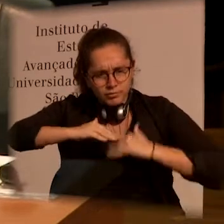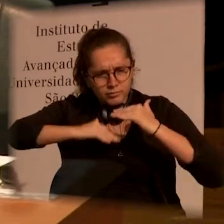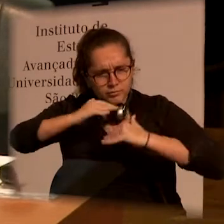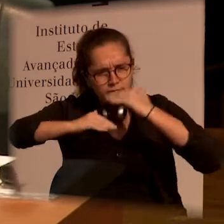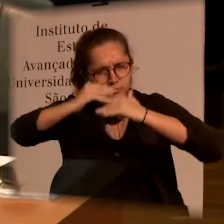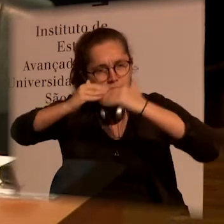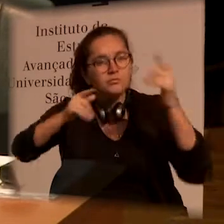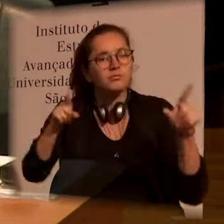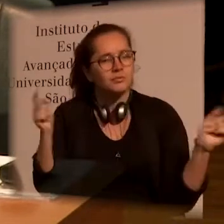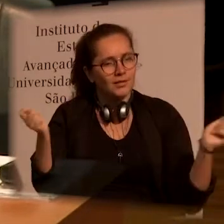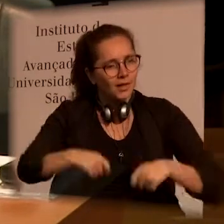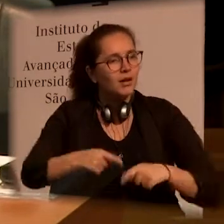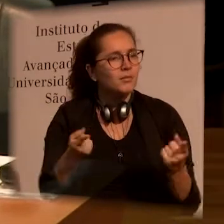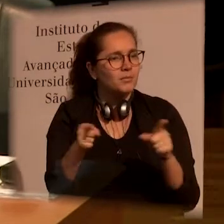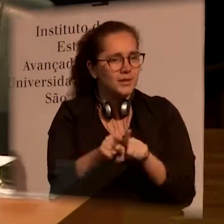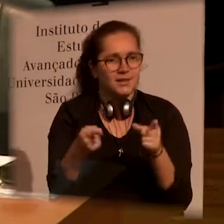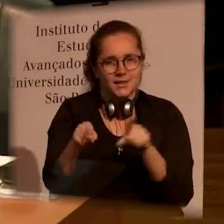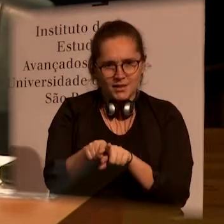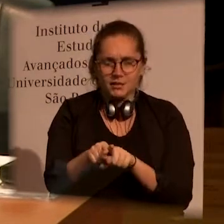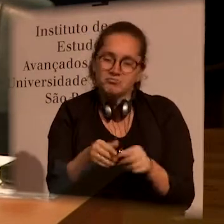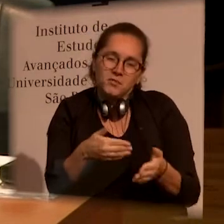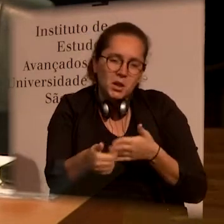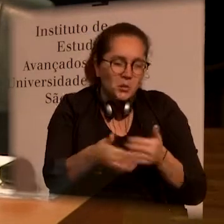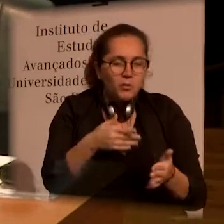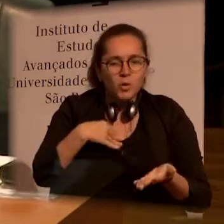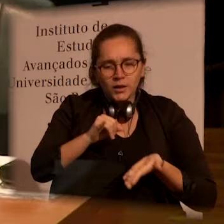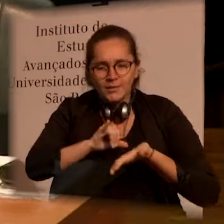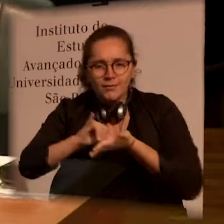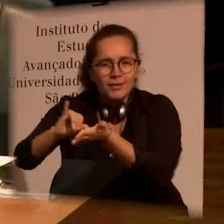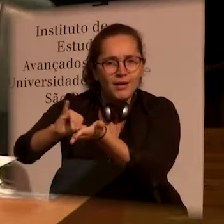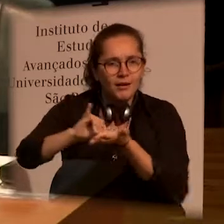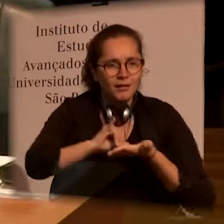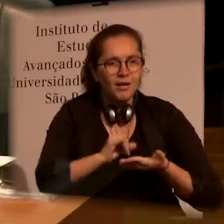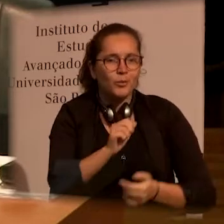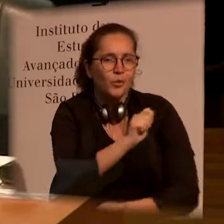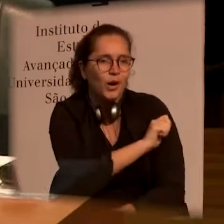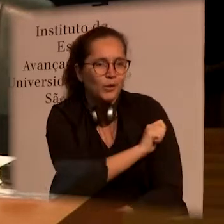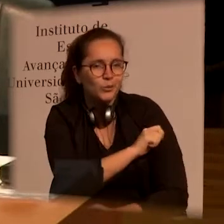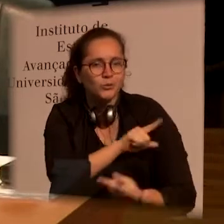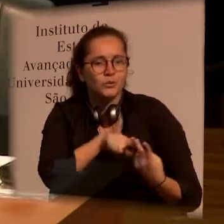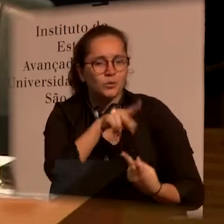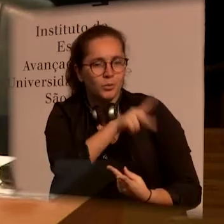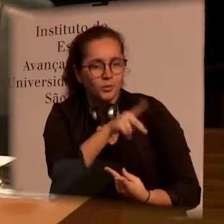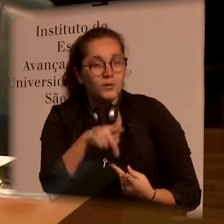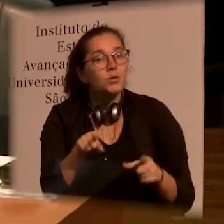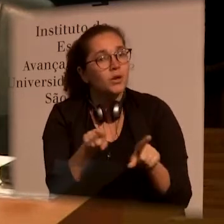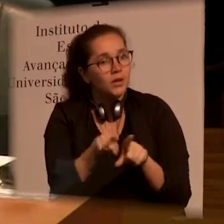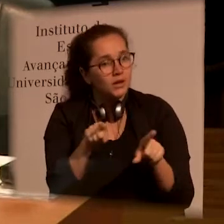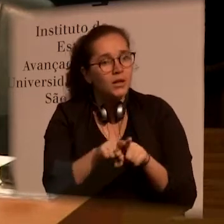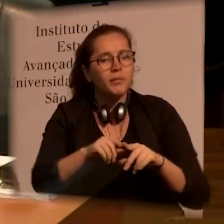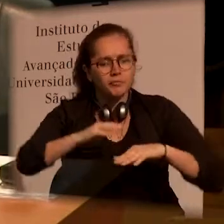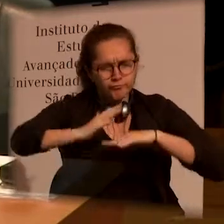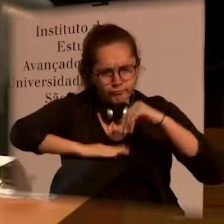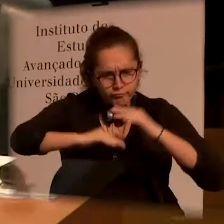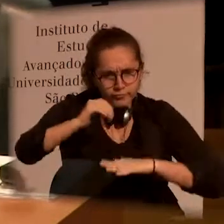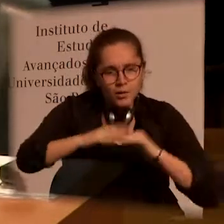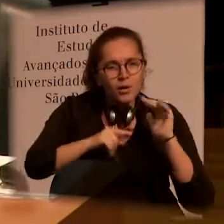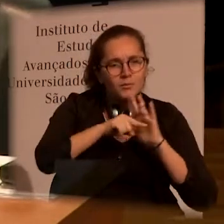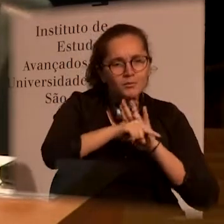of exchange of students and professors,